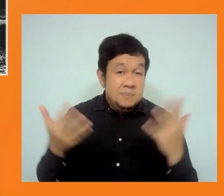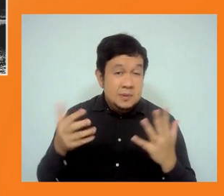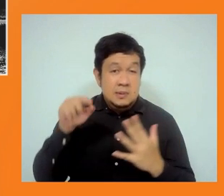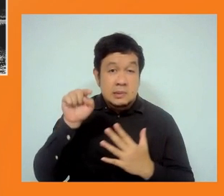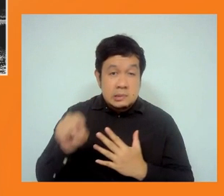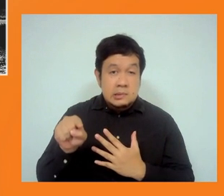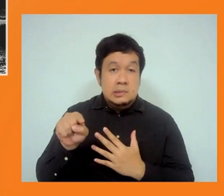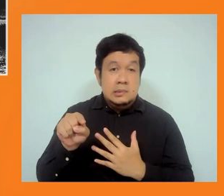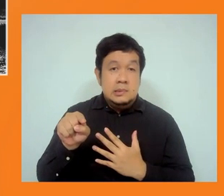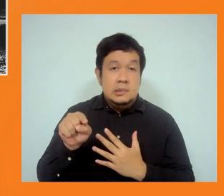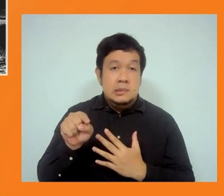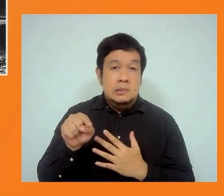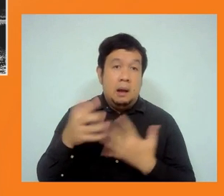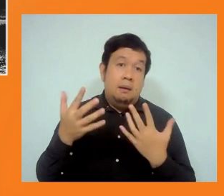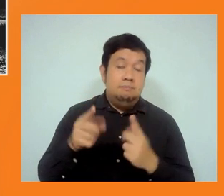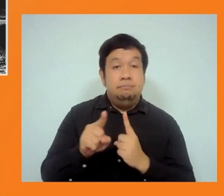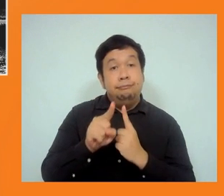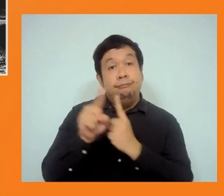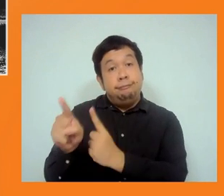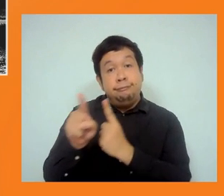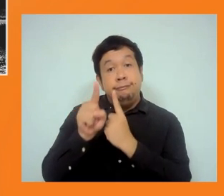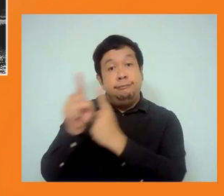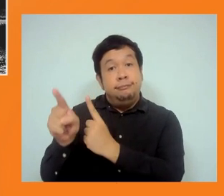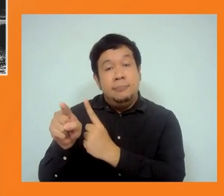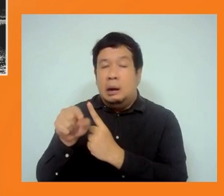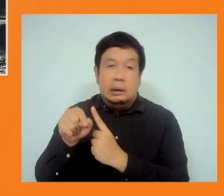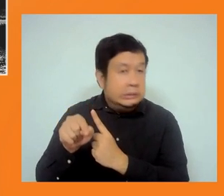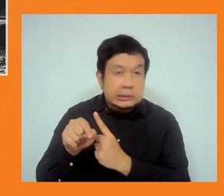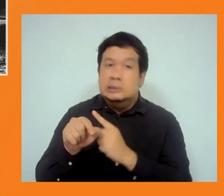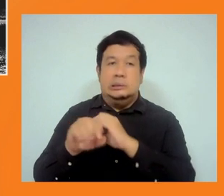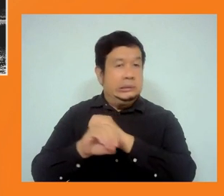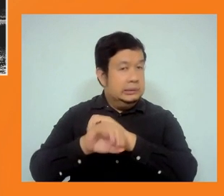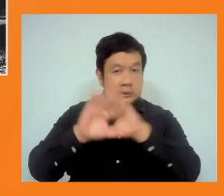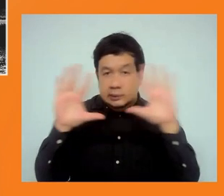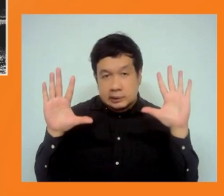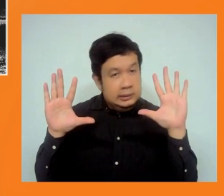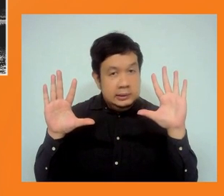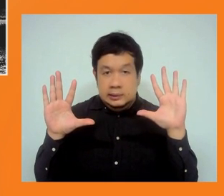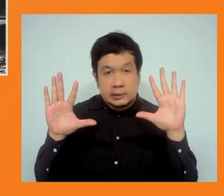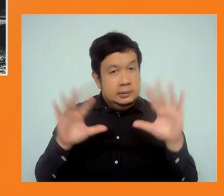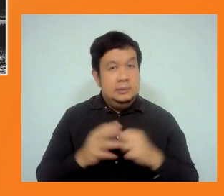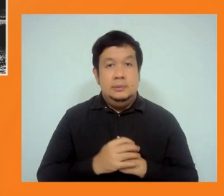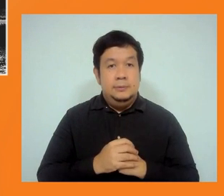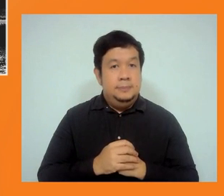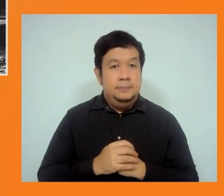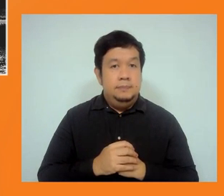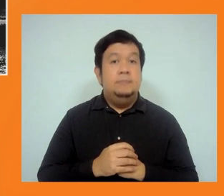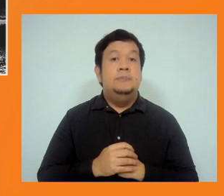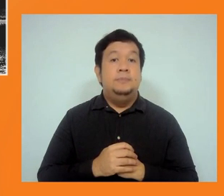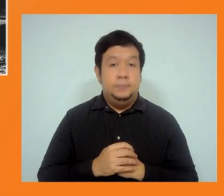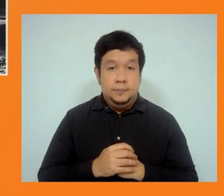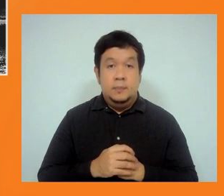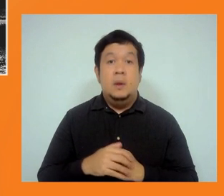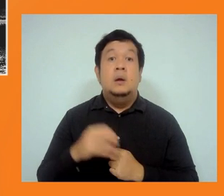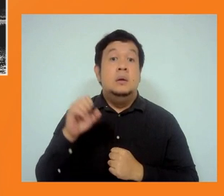but there are no clear indicators. So what is happening really is the SPS